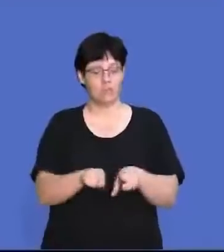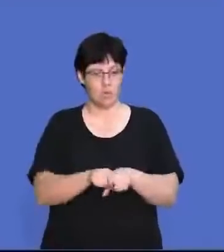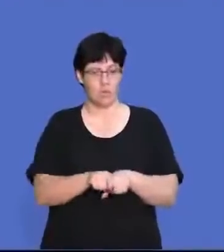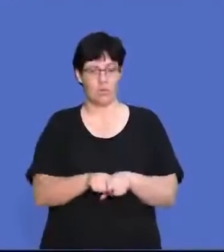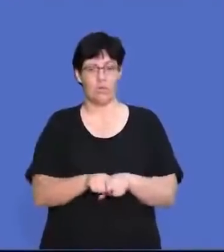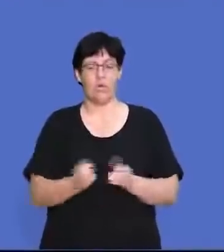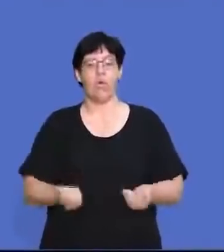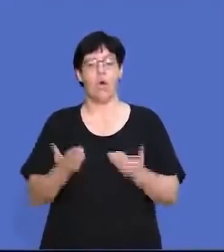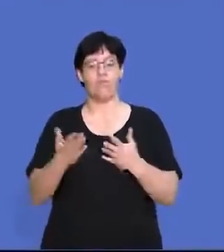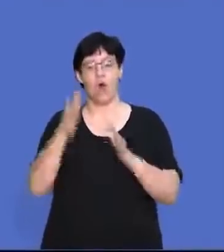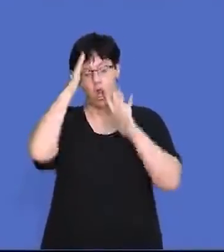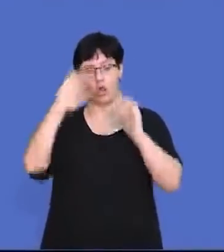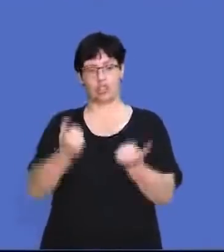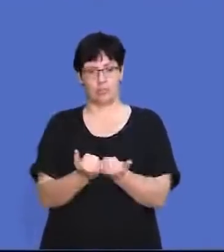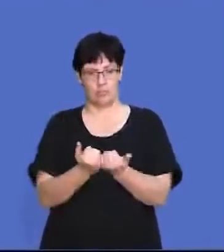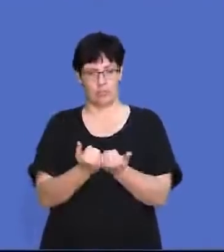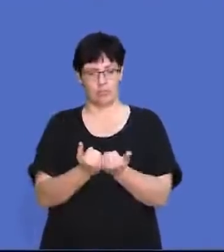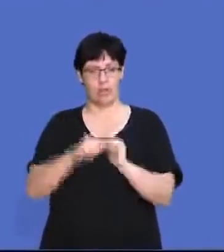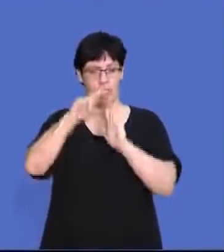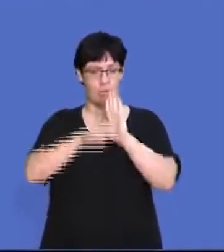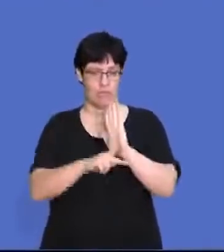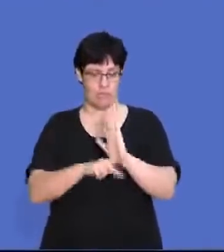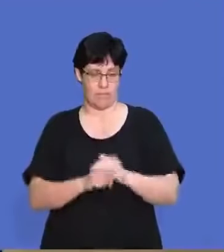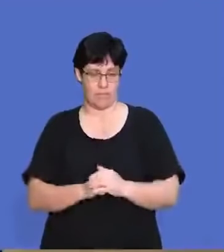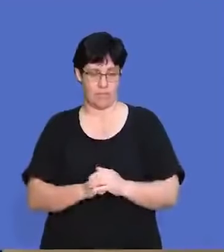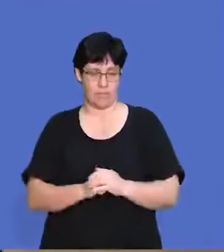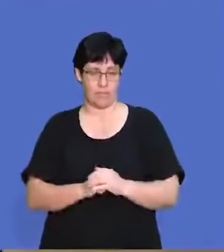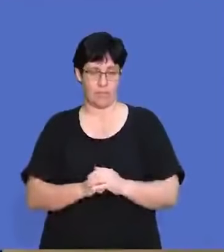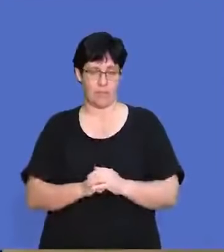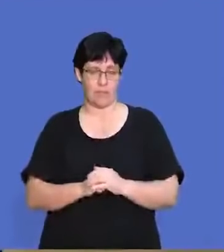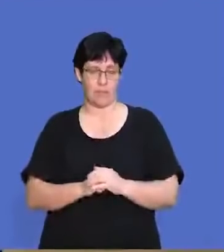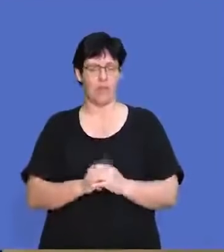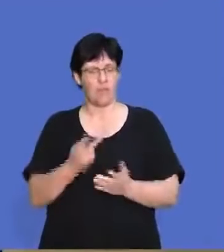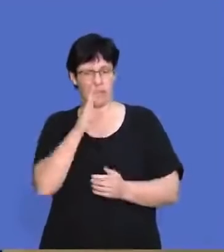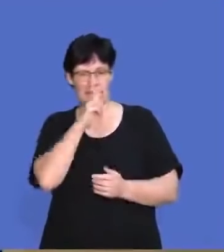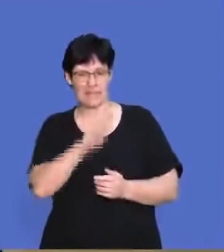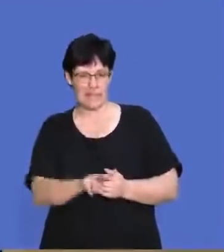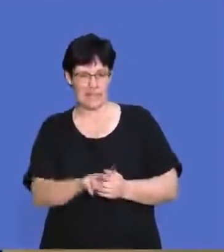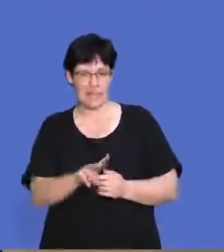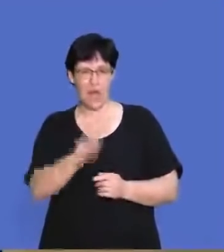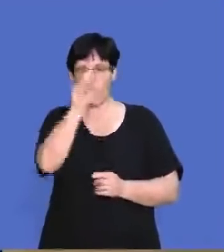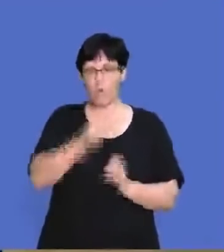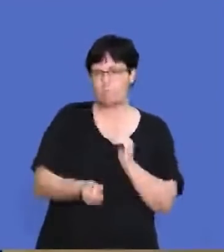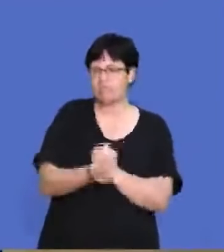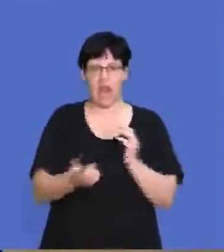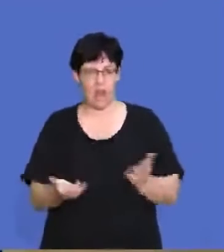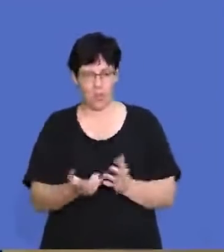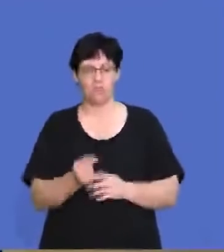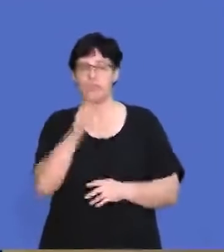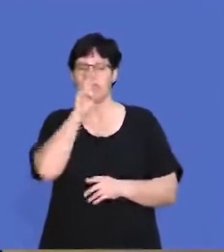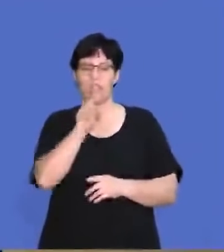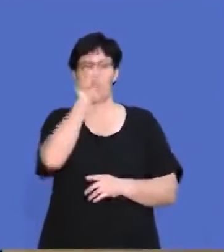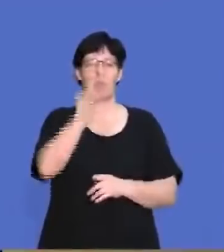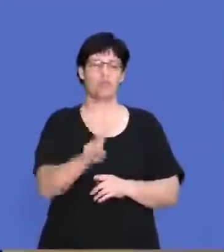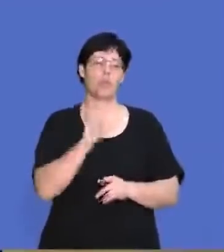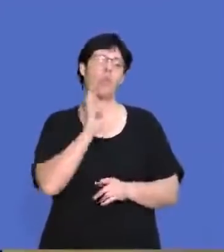were also offered learnership programs. All right, so we can generally see where this question is going. So let's see what